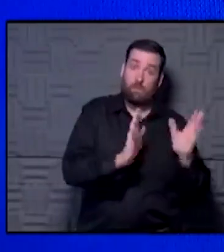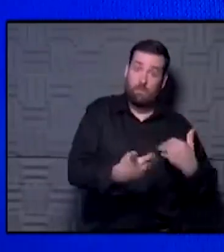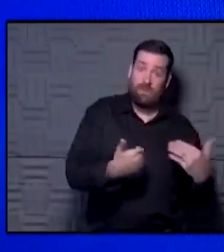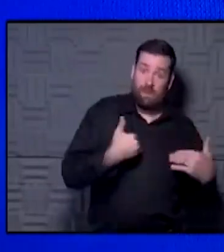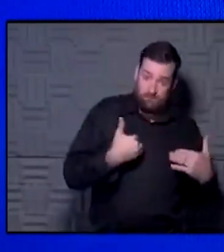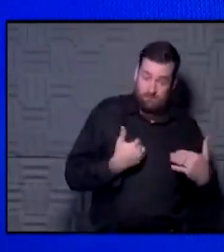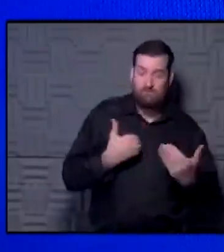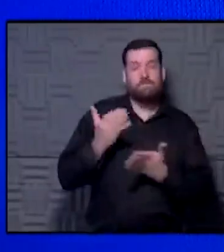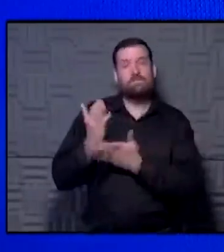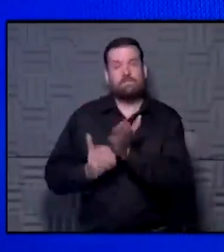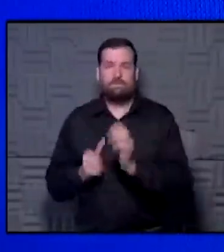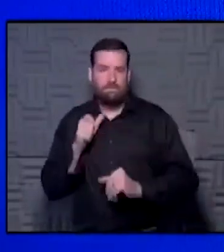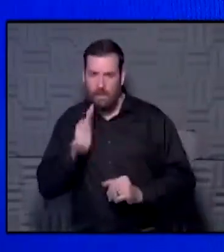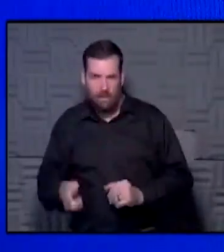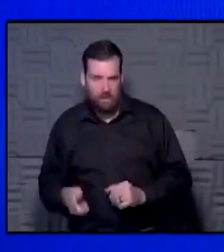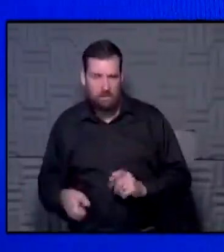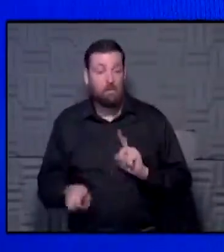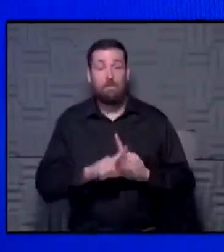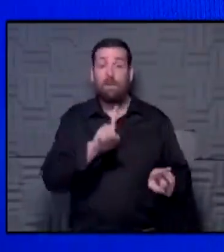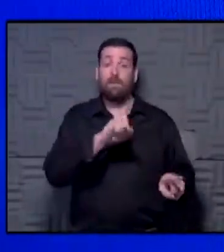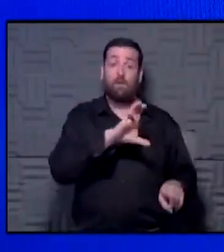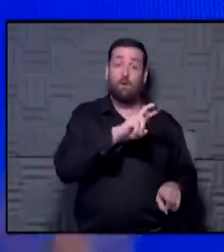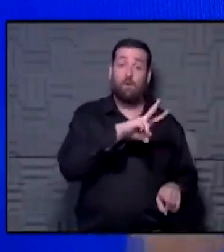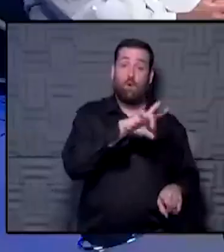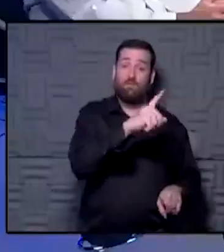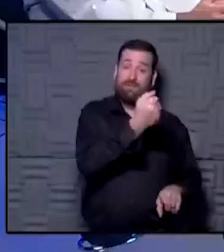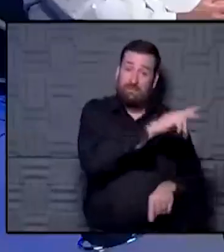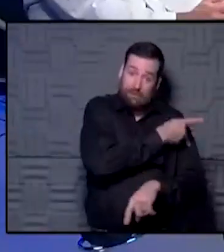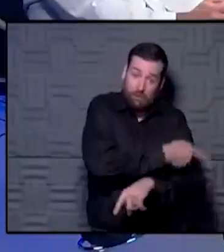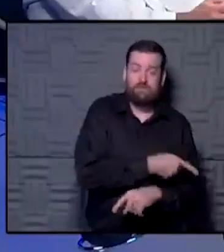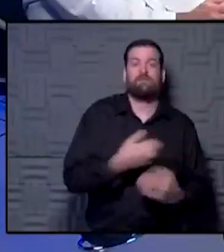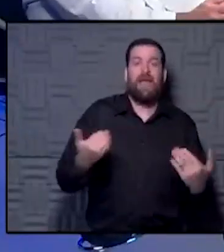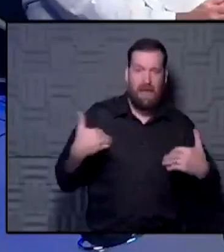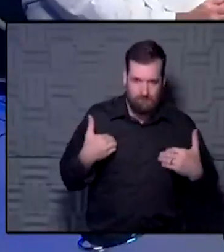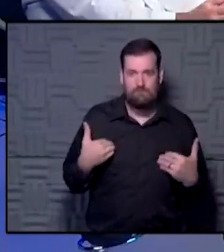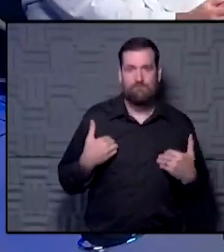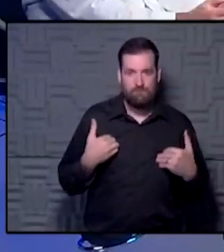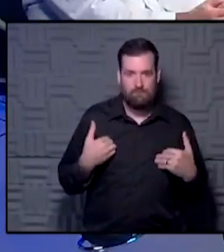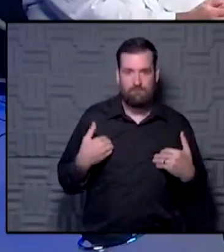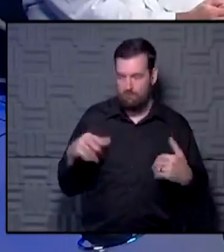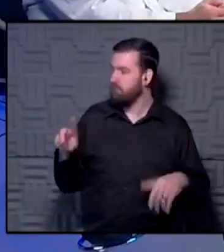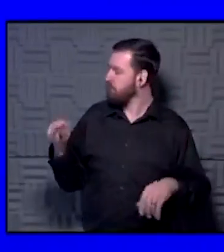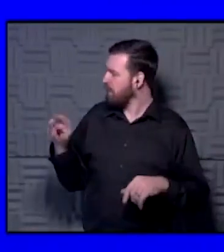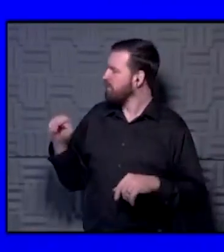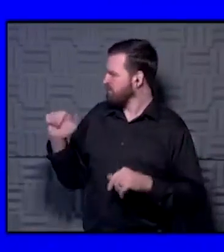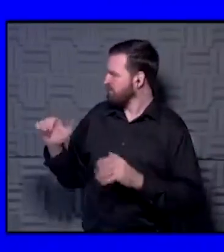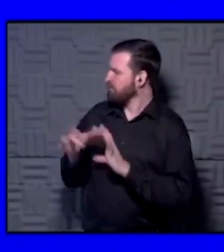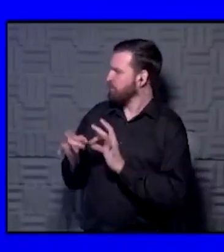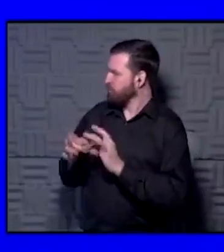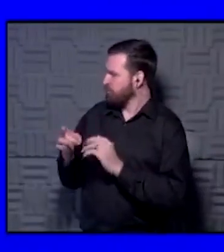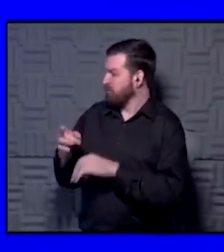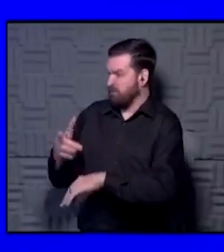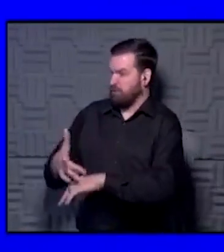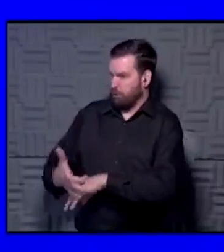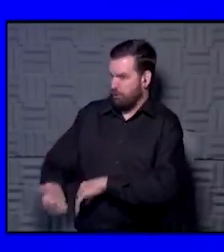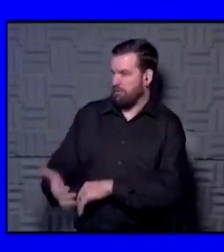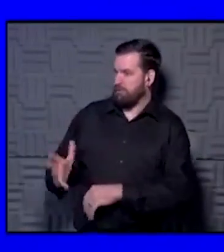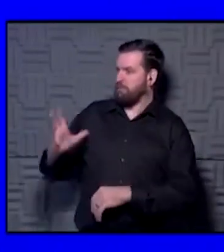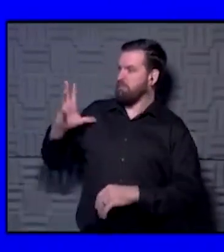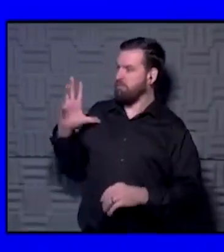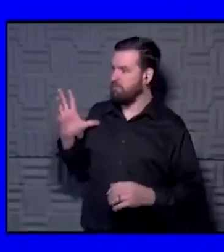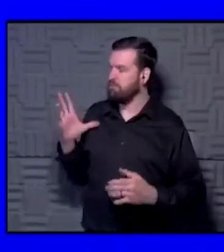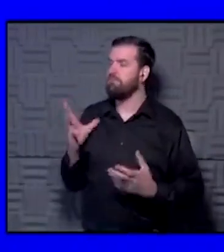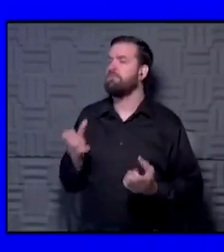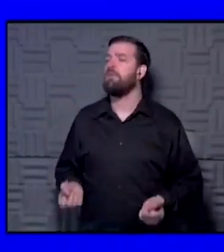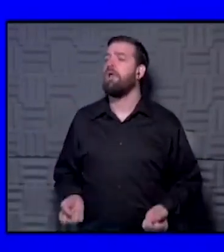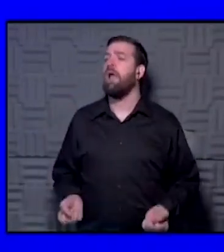airflow and that some that don't, but the COVID patients are the ones that do, Dana. Yeah, you know, and I think this question has come up before, especially early on. You